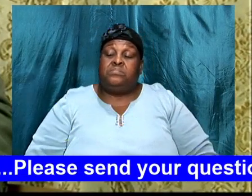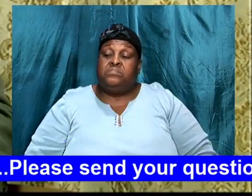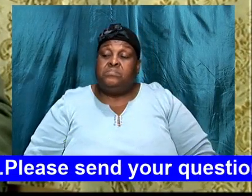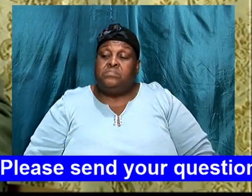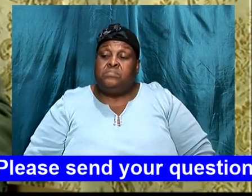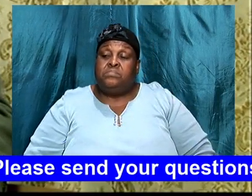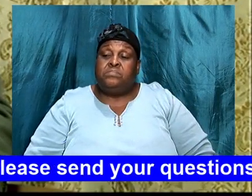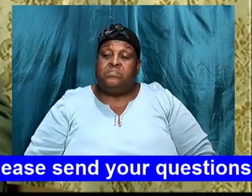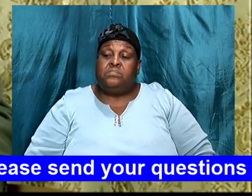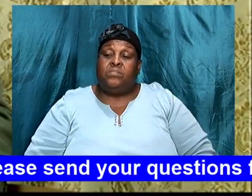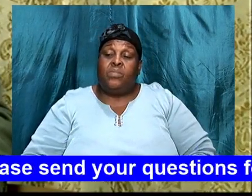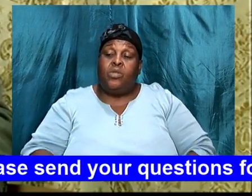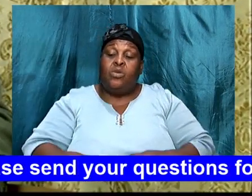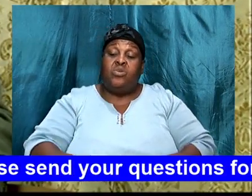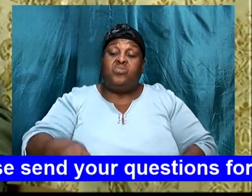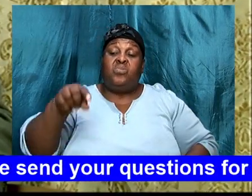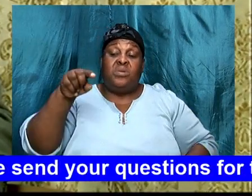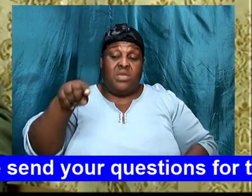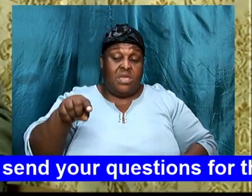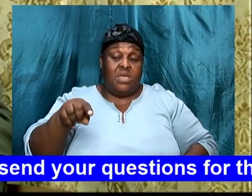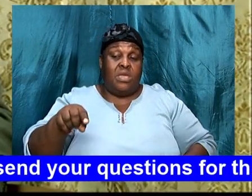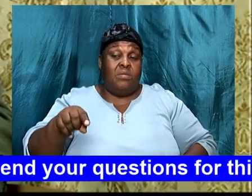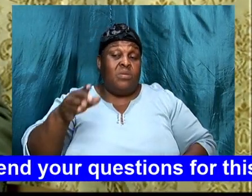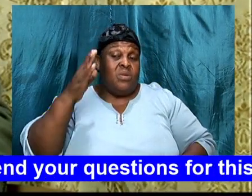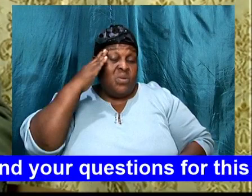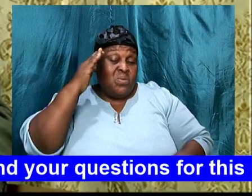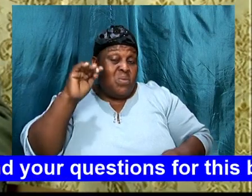to him, knoweth how to do good,